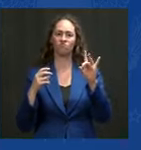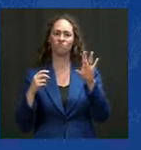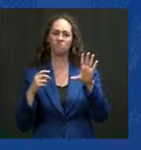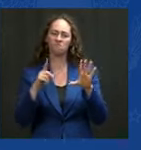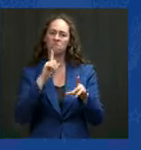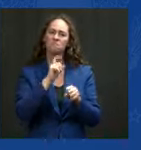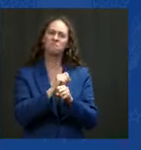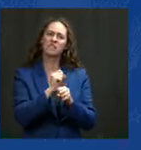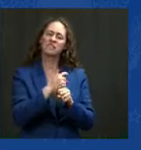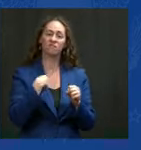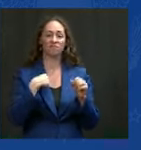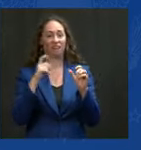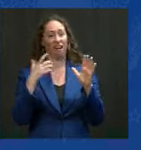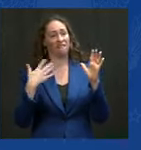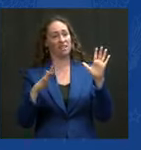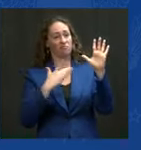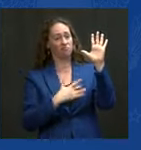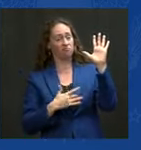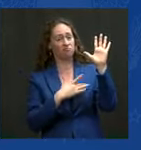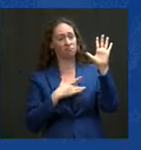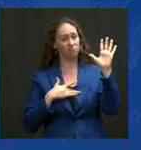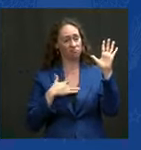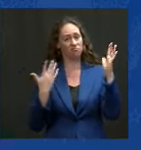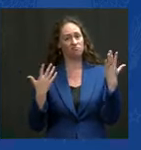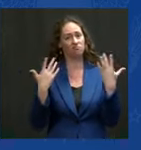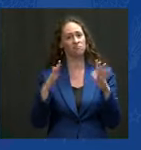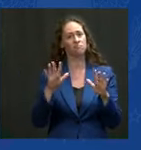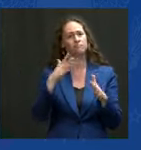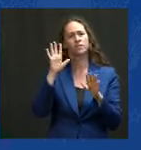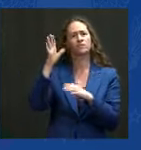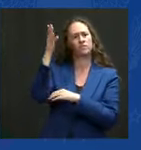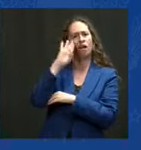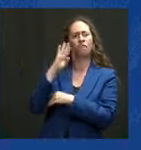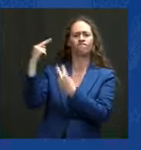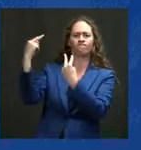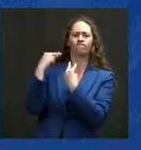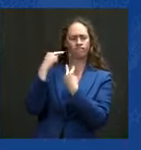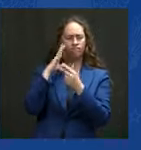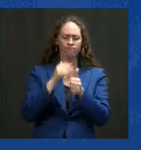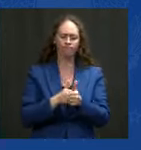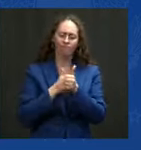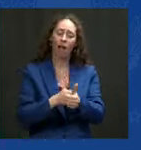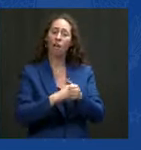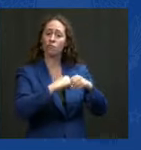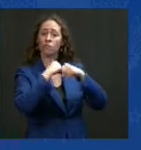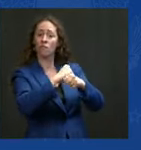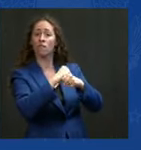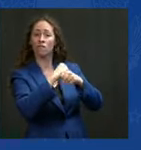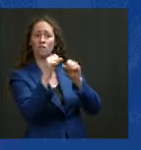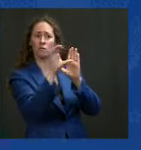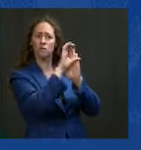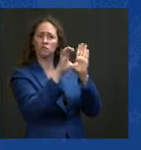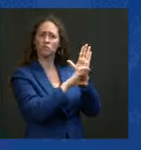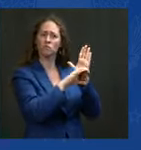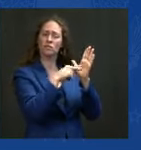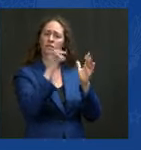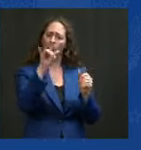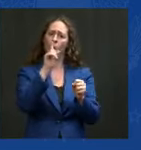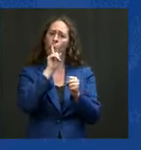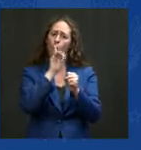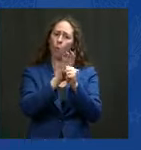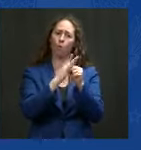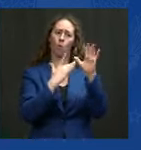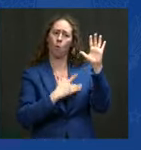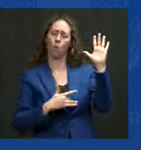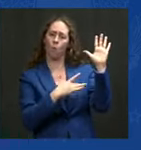you, to God, to preserve, protect, and defend the Constitution. That's an oath that forms a sacred trust